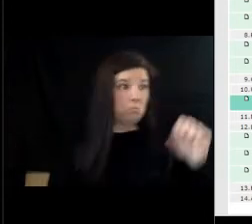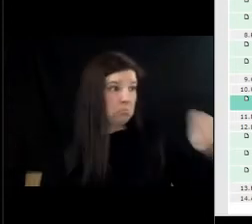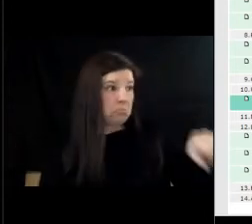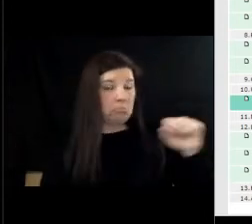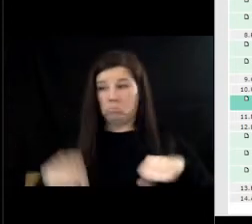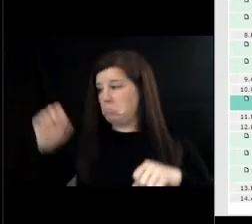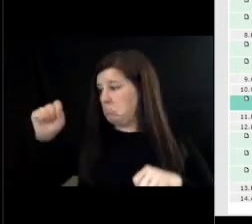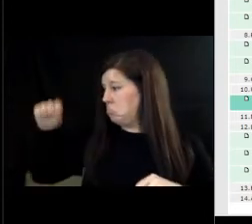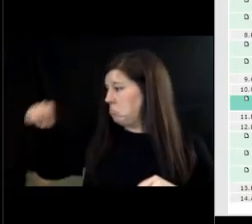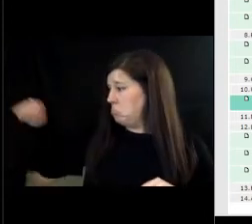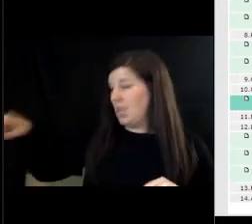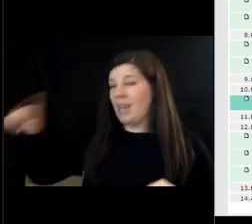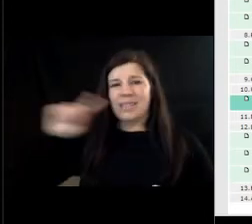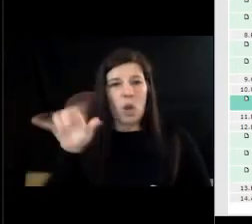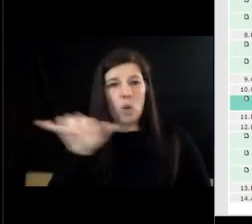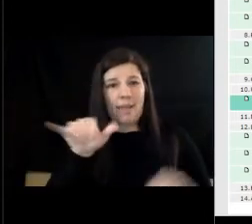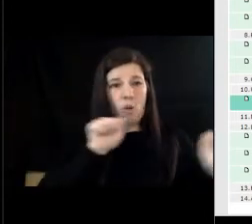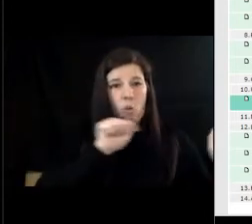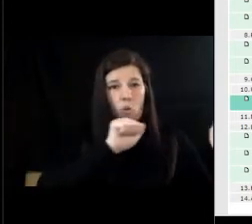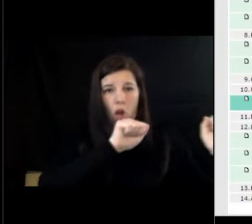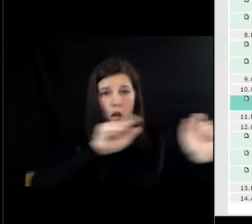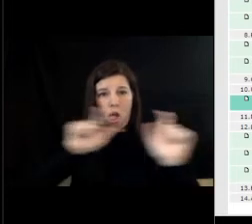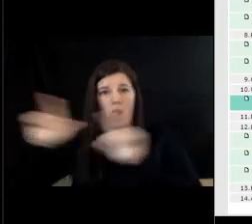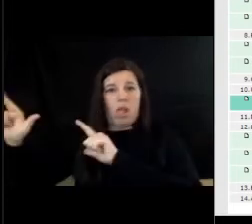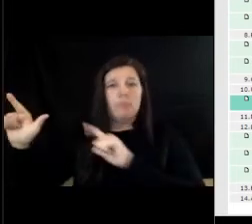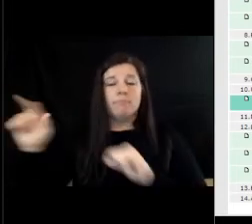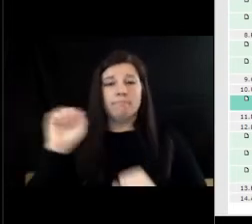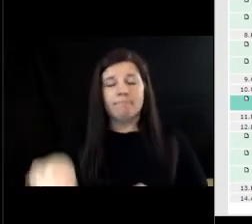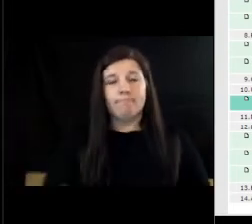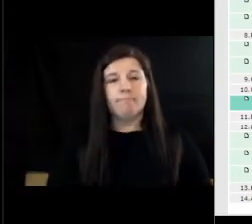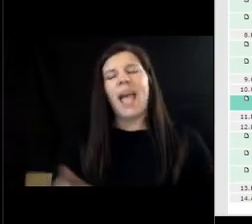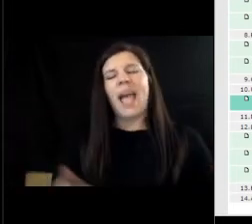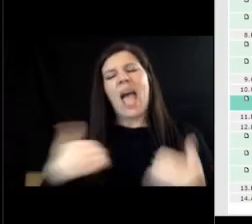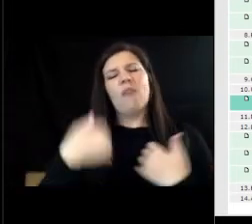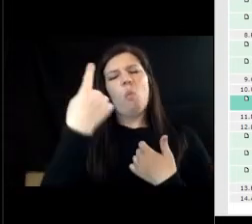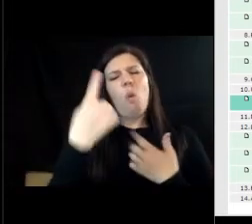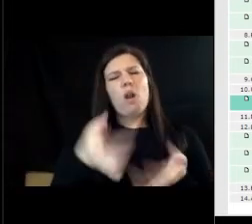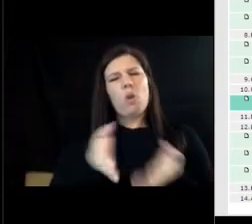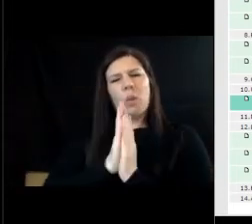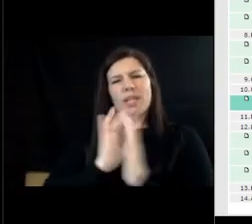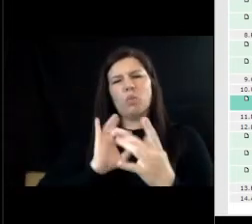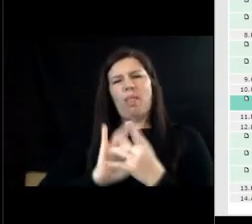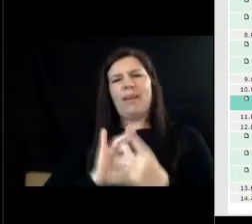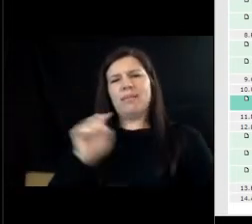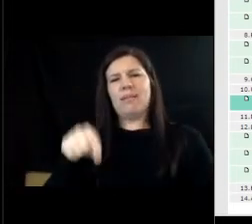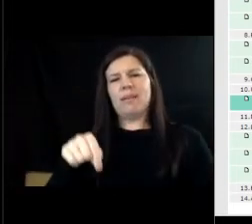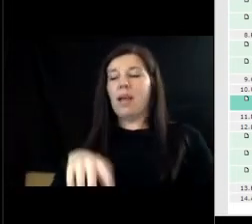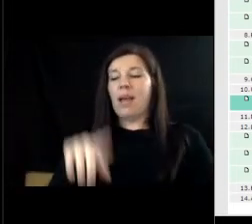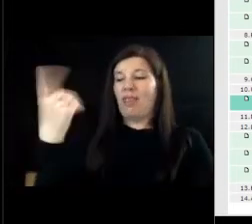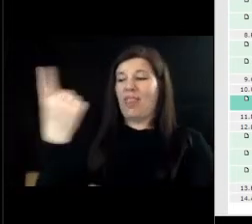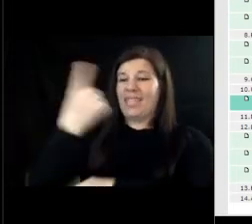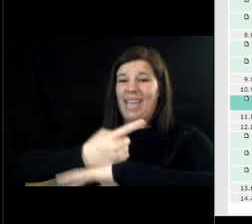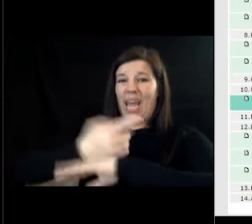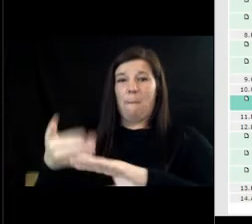sounds like all of us you got all right i do have one minor request related to this um the day before that